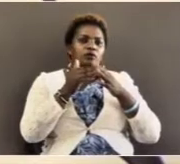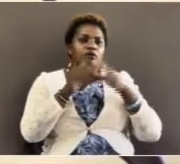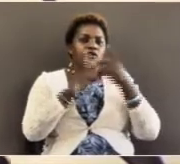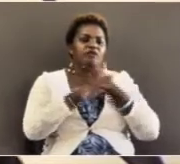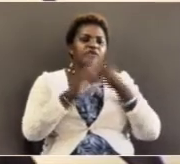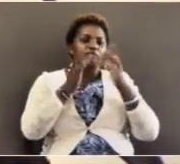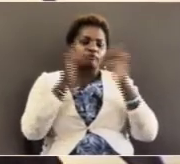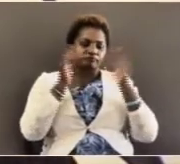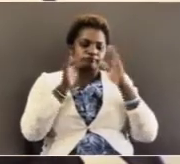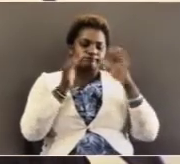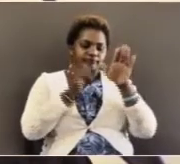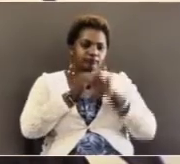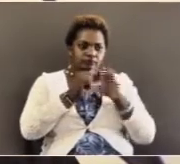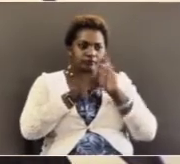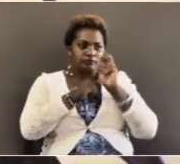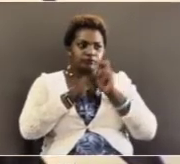platforms.